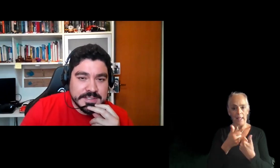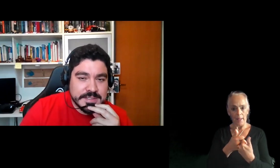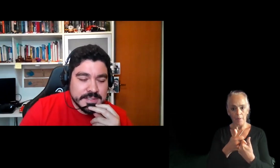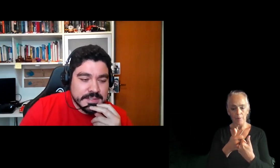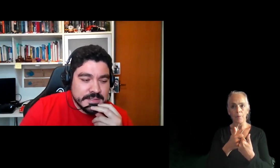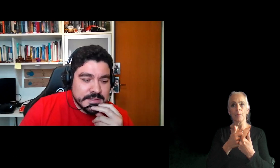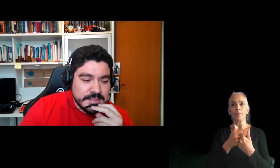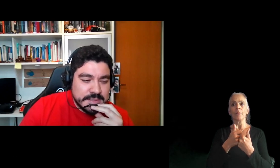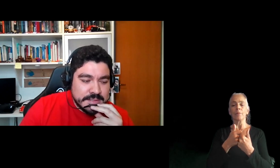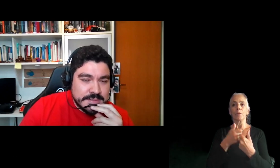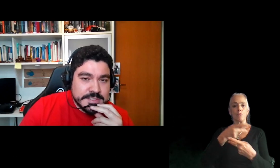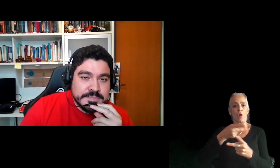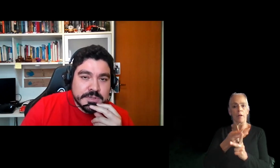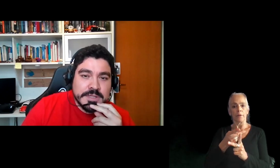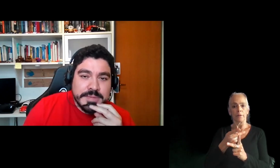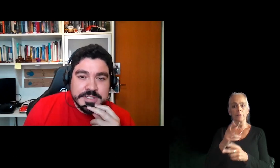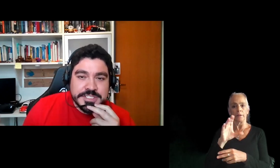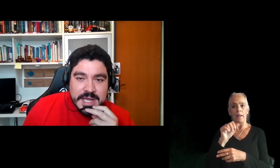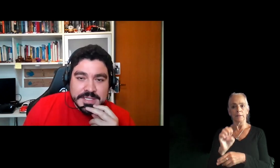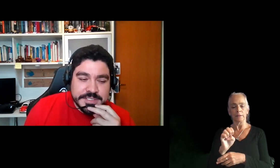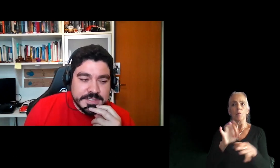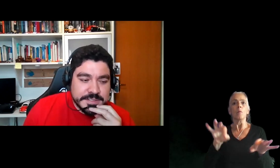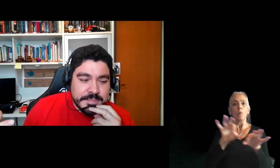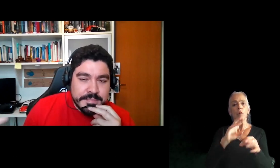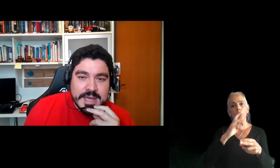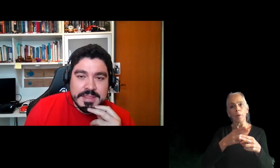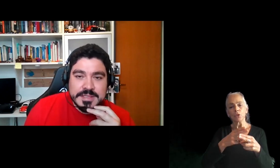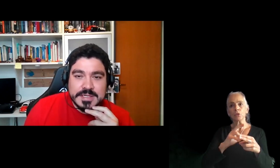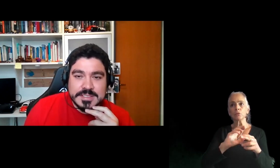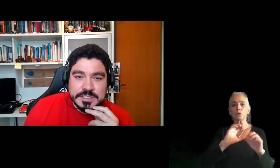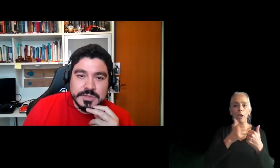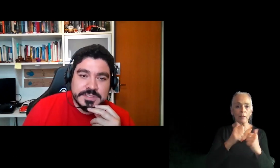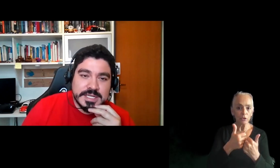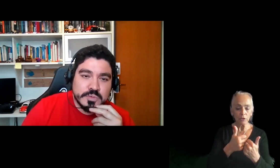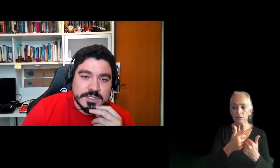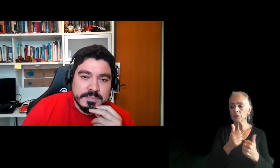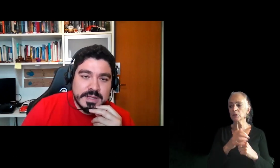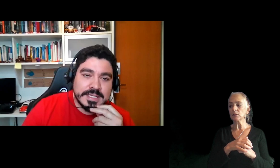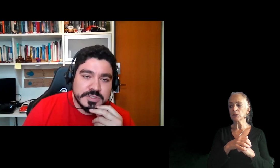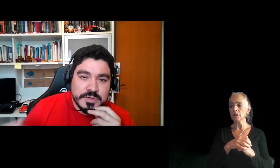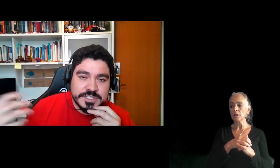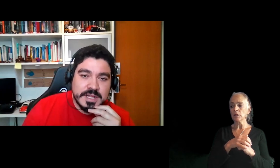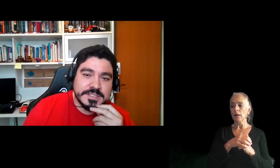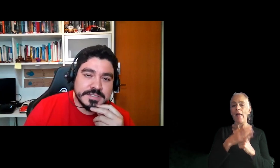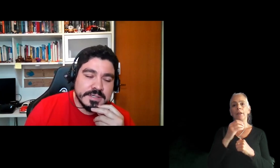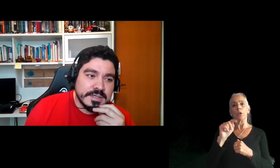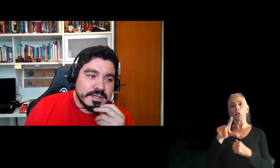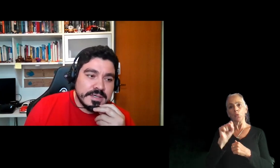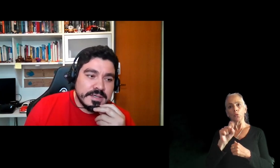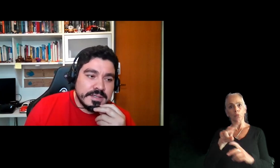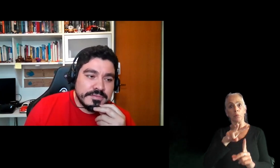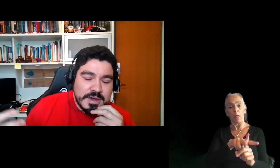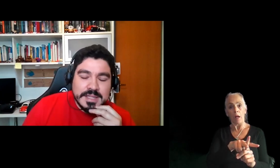case. It's important to mention the challenges, methods and tools that was applied to solve challenges.